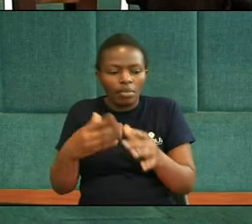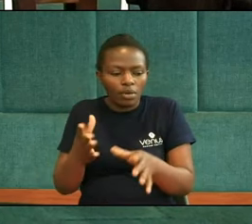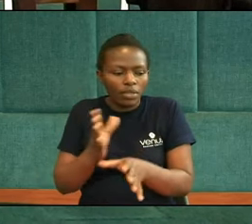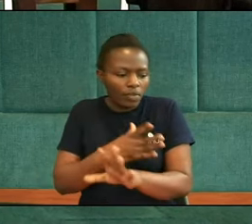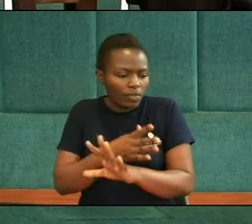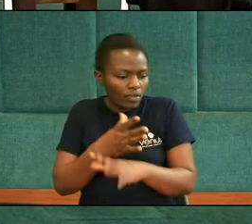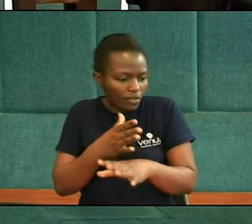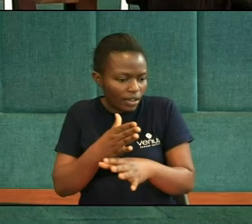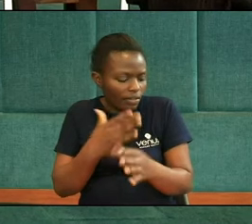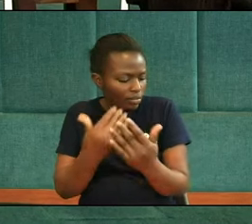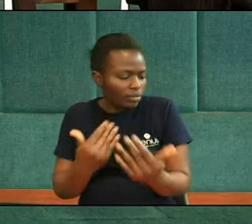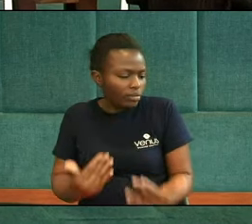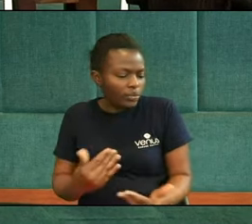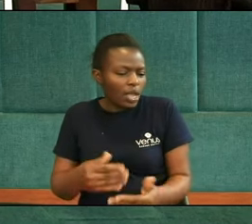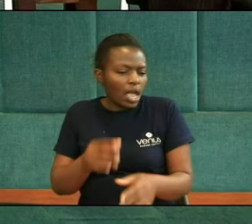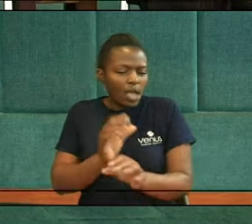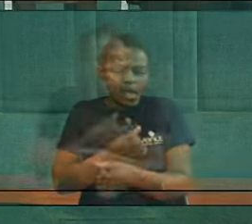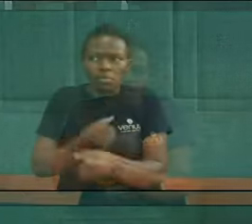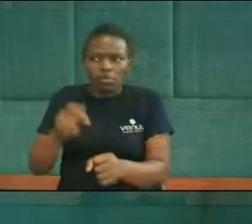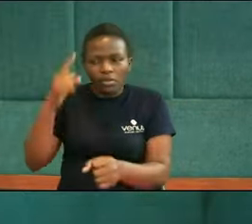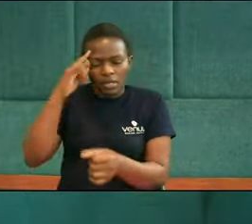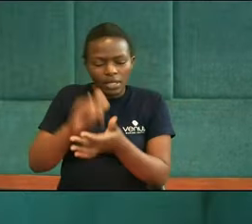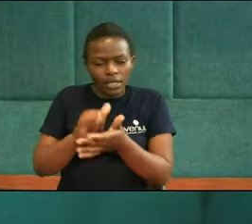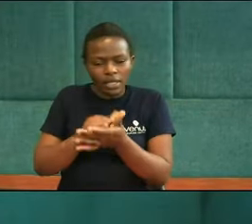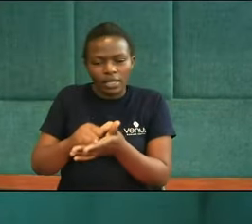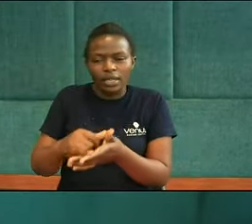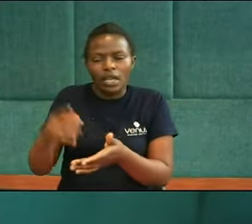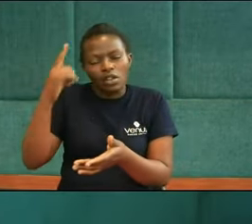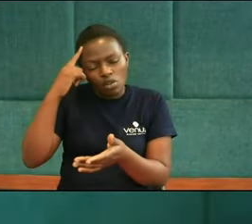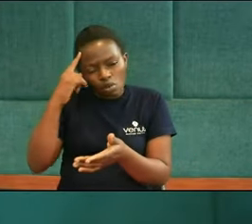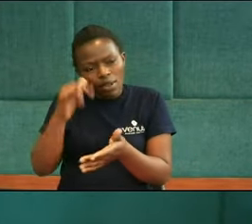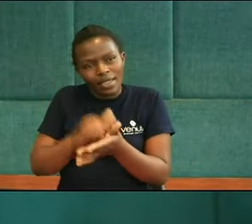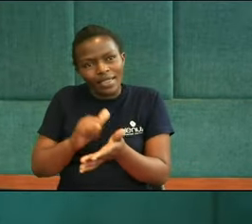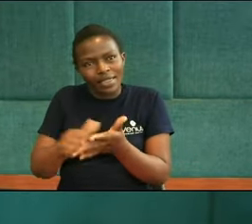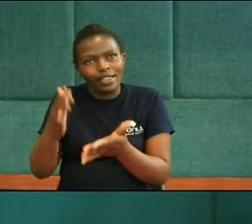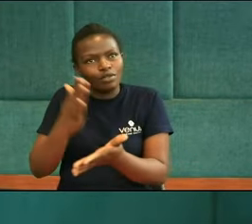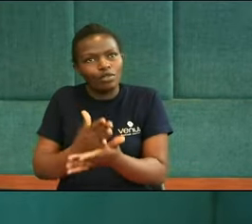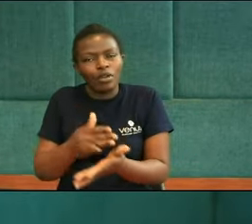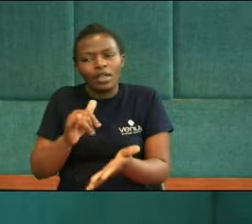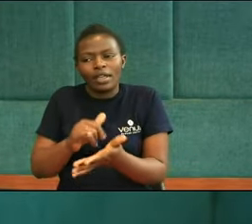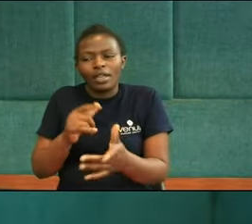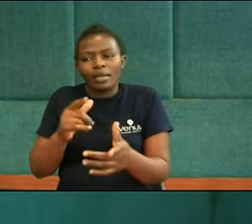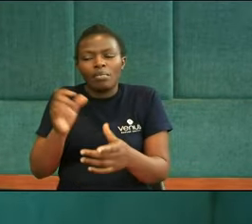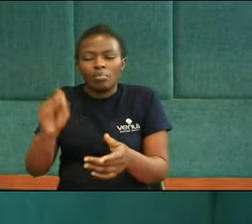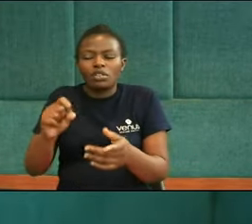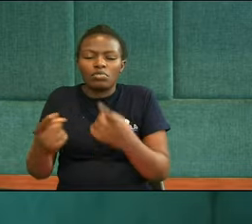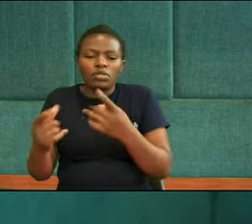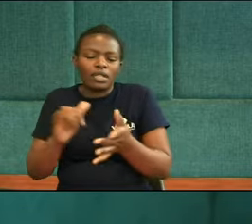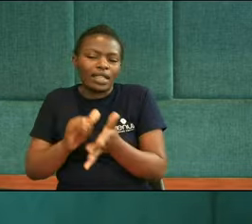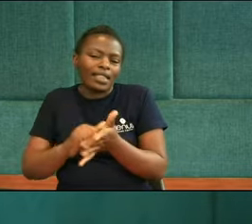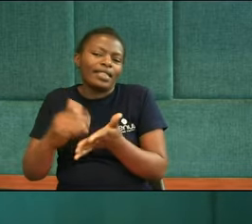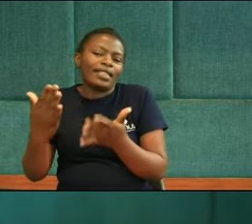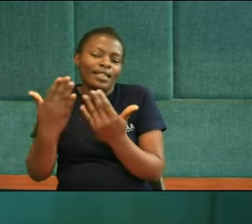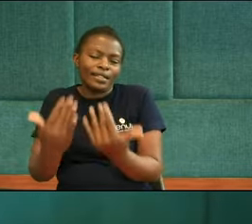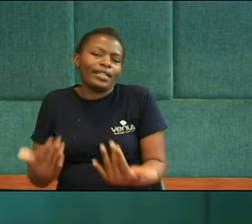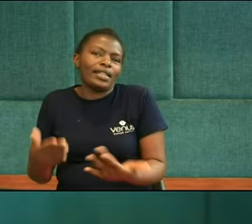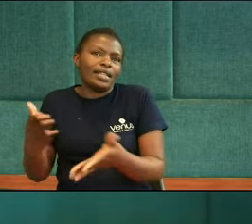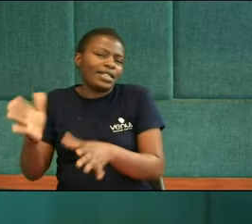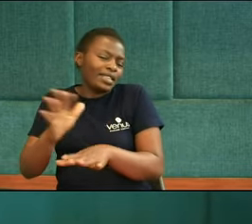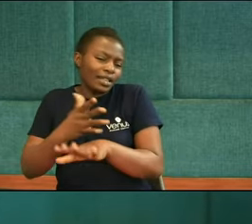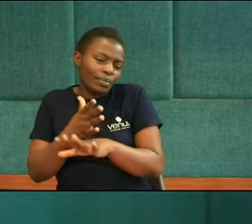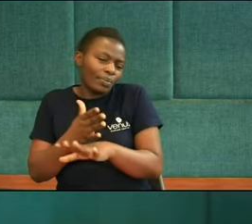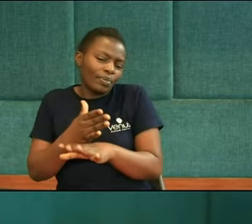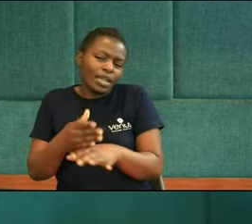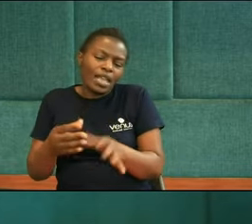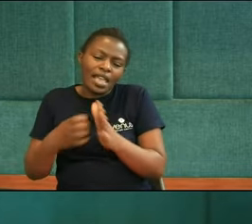I kind of think that without knowing the truth You wouldn't be able to tell Whether something is counterfeit or not For example, money You